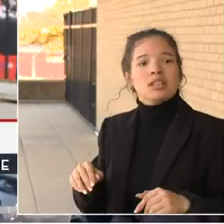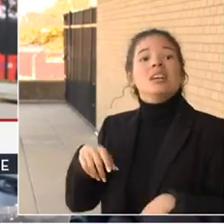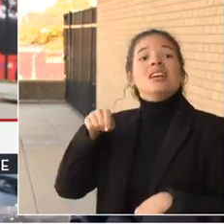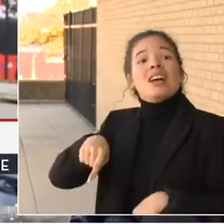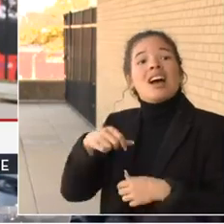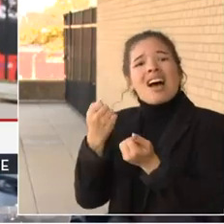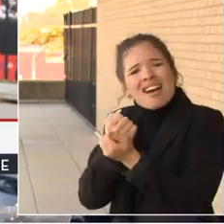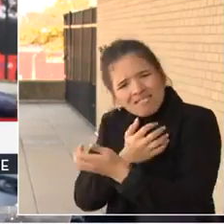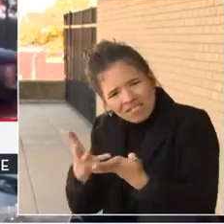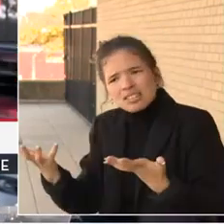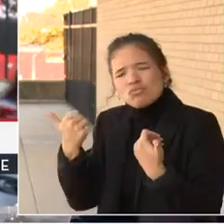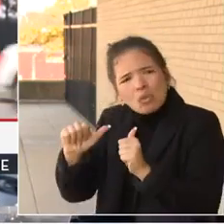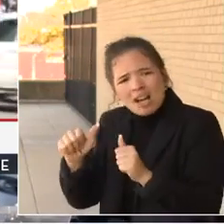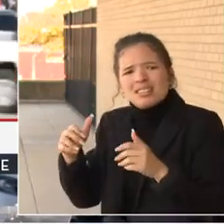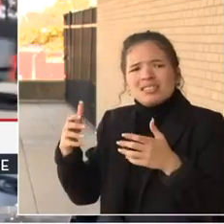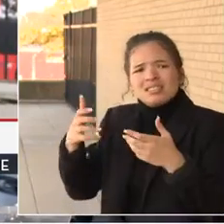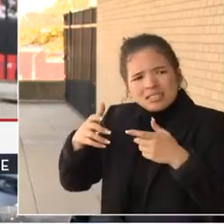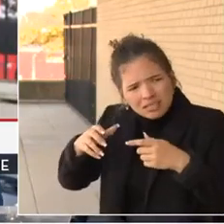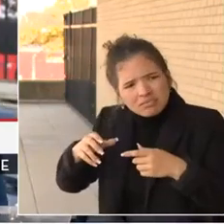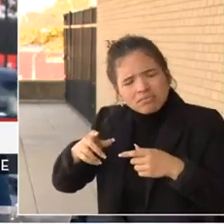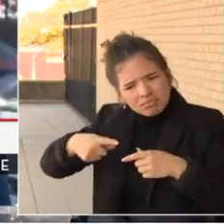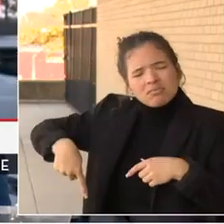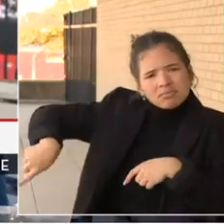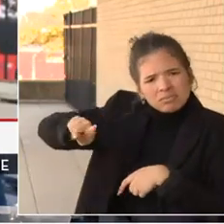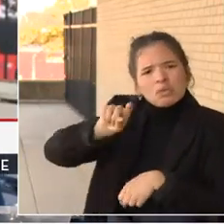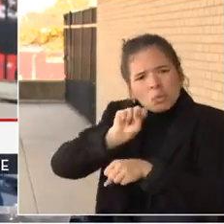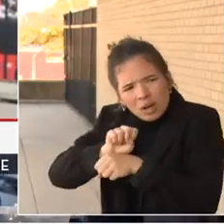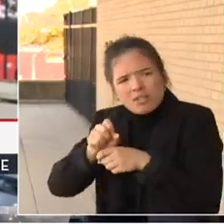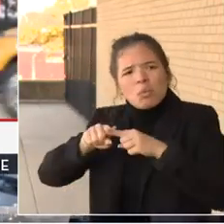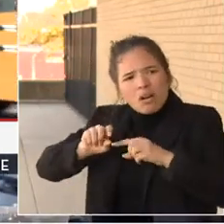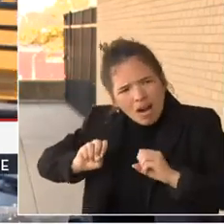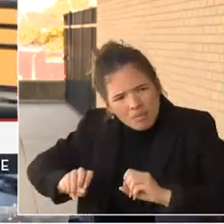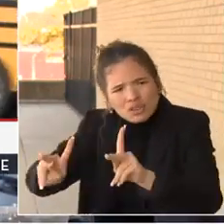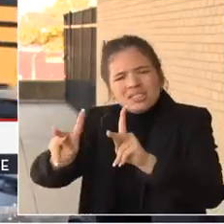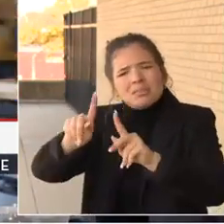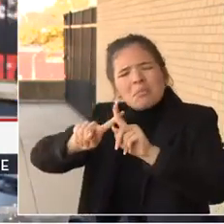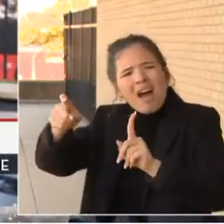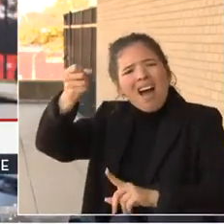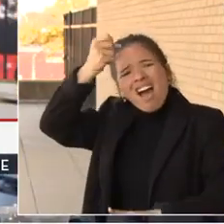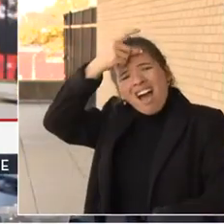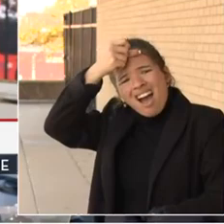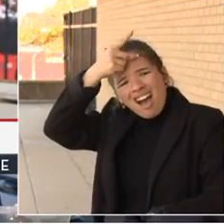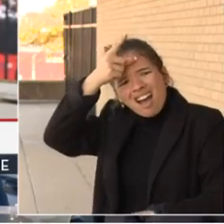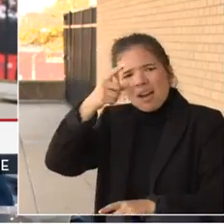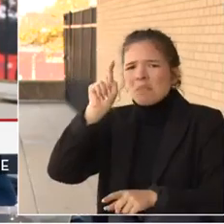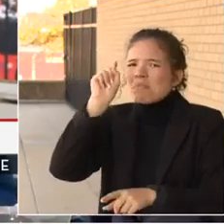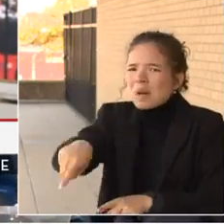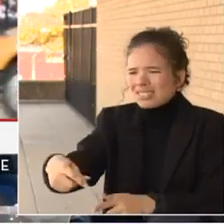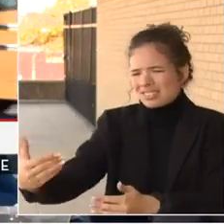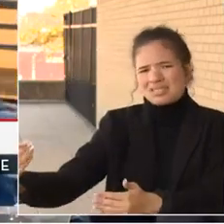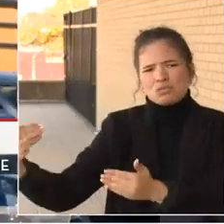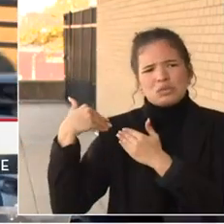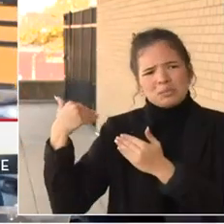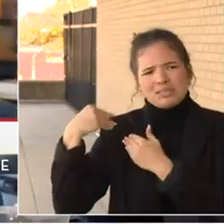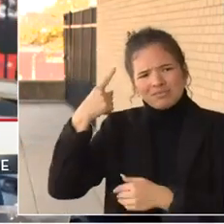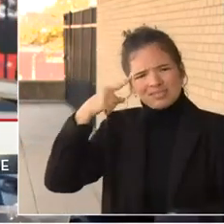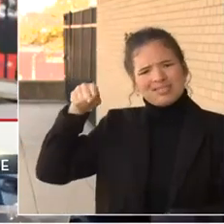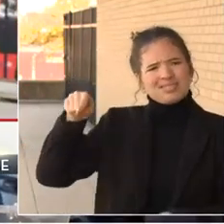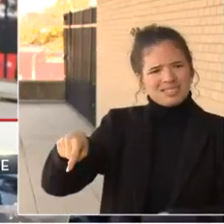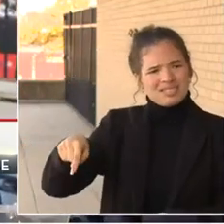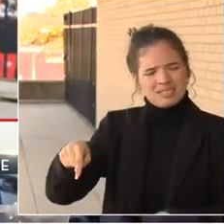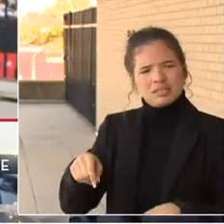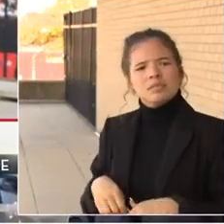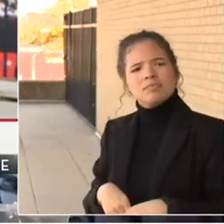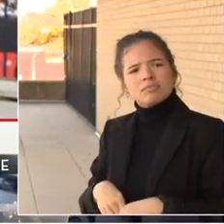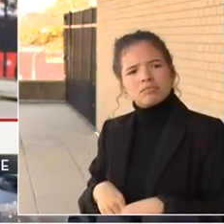to make sure they have opportunities not to commit crime. But there has to be accountability. I'm also concerned that